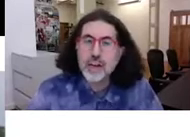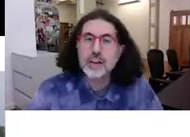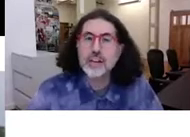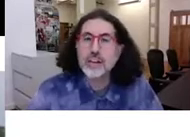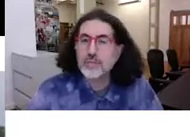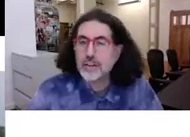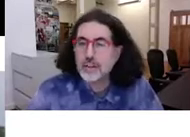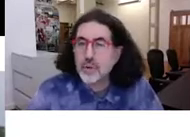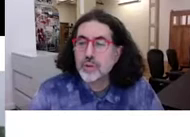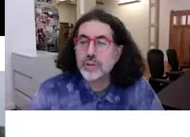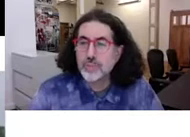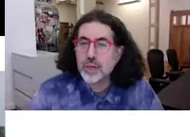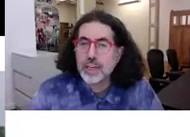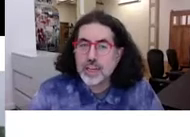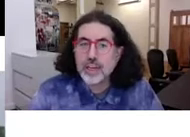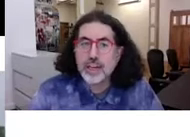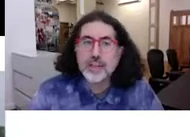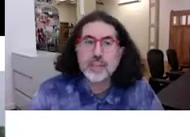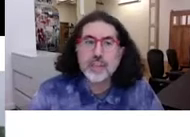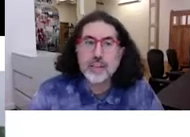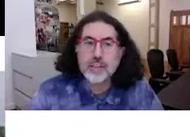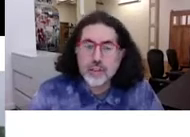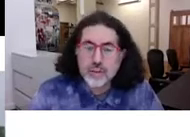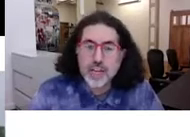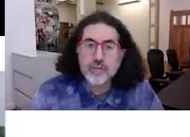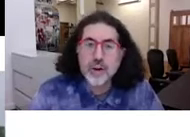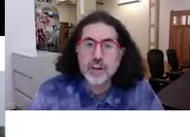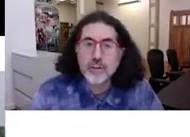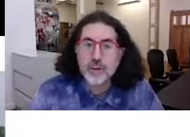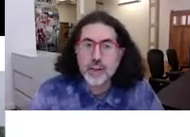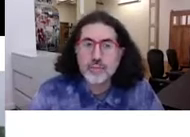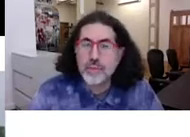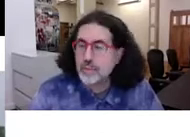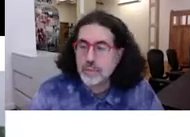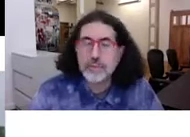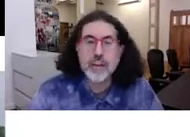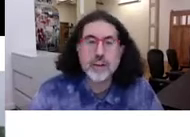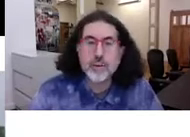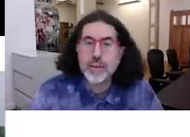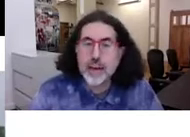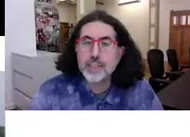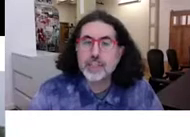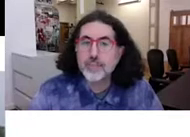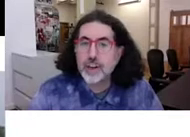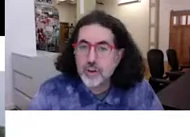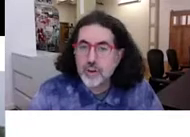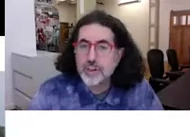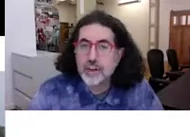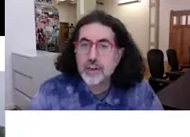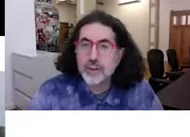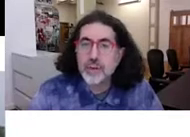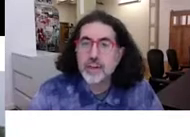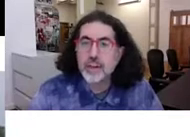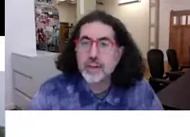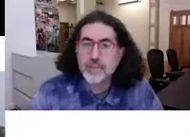the local community um the local native american community and many people may not know minneapolis is a very large